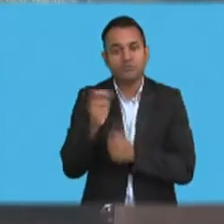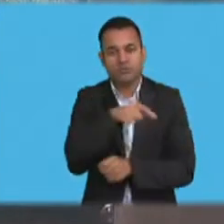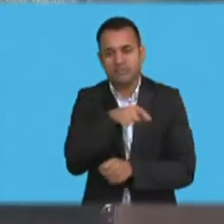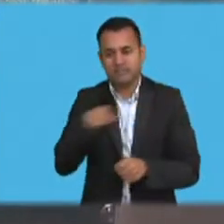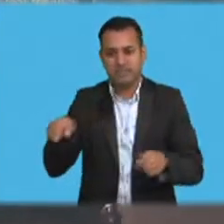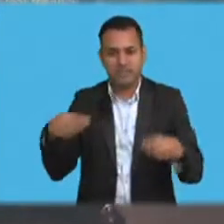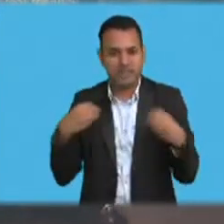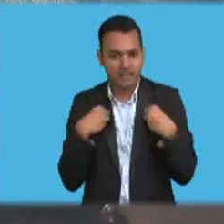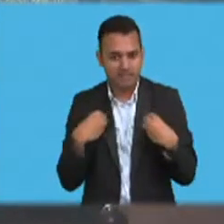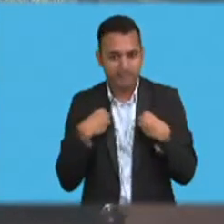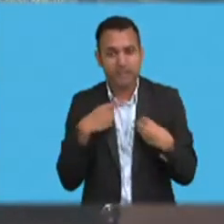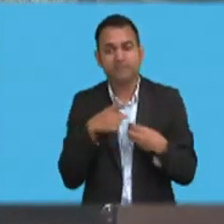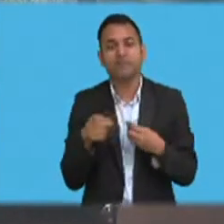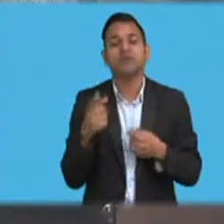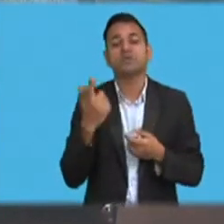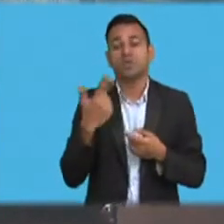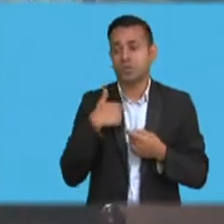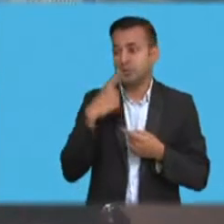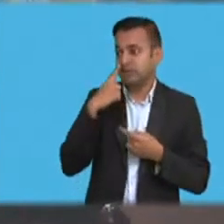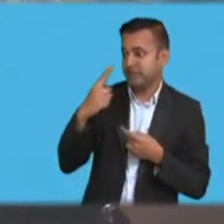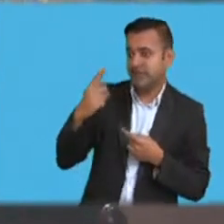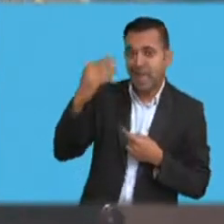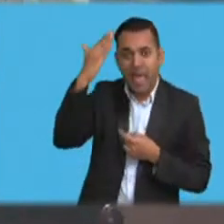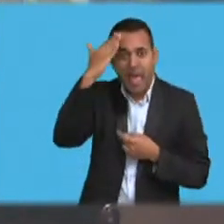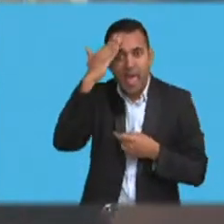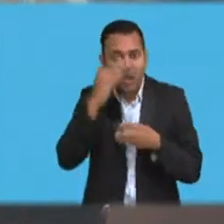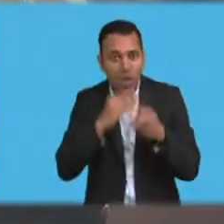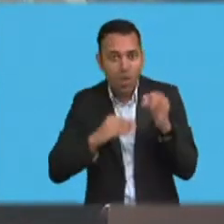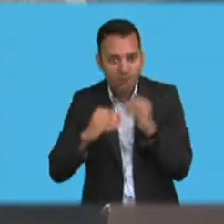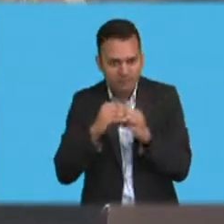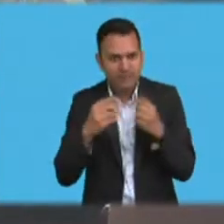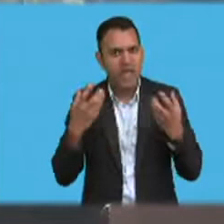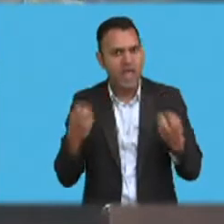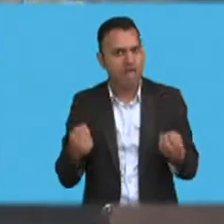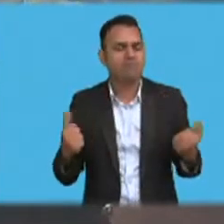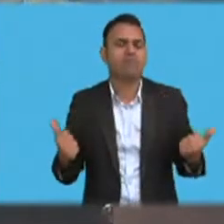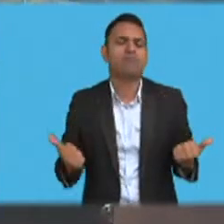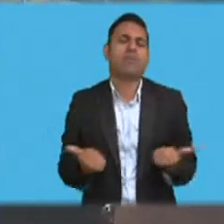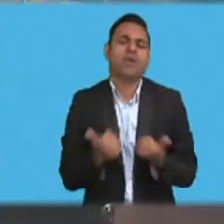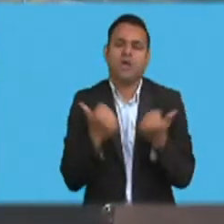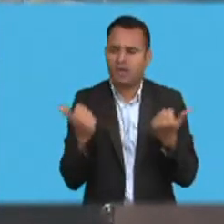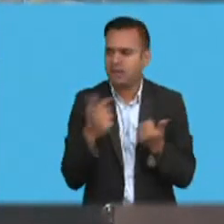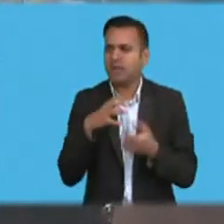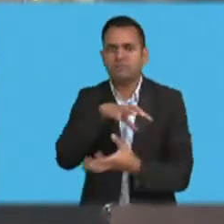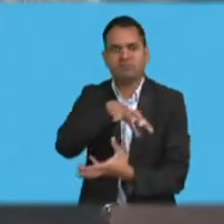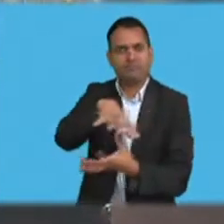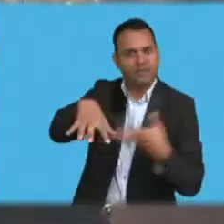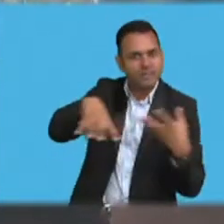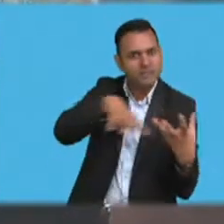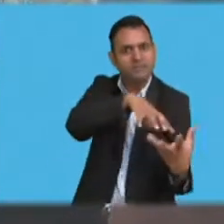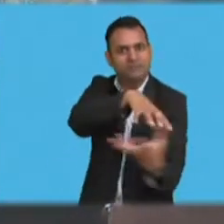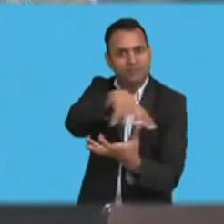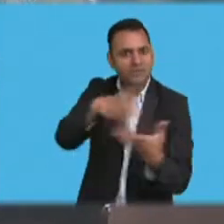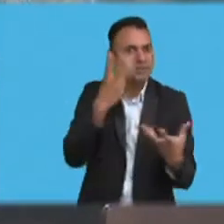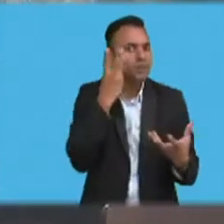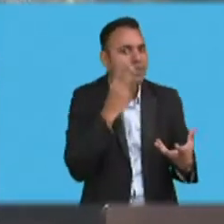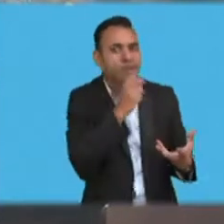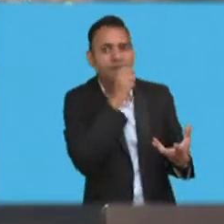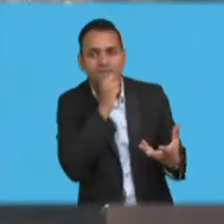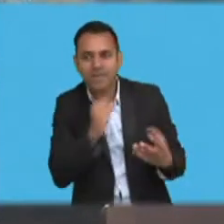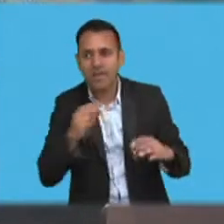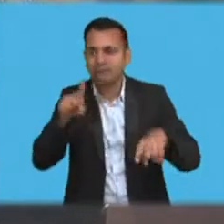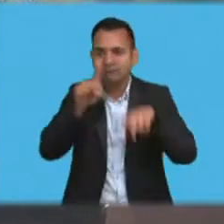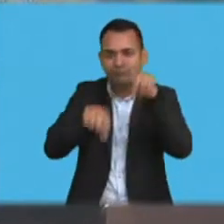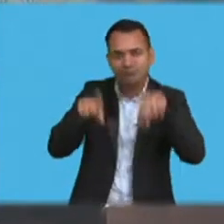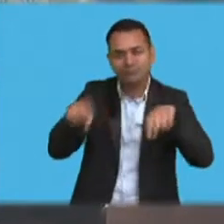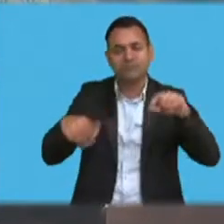of Divisions have an equal representation of males and females. In this league, the Ministry has commendable representations of females